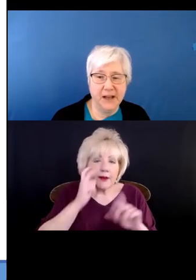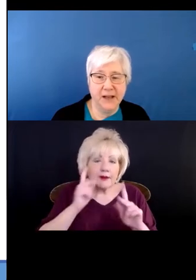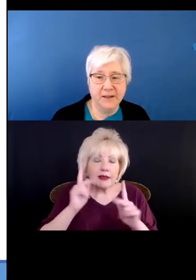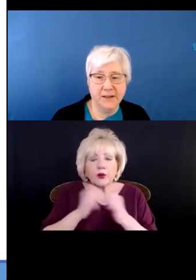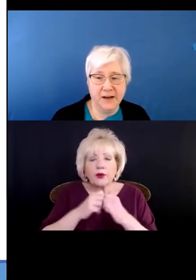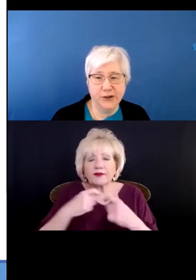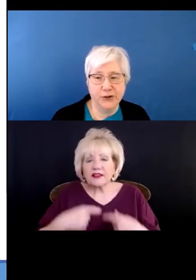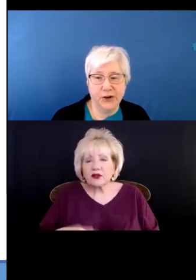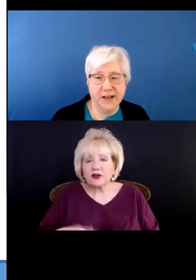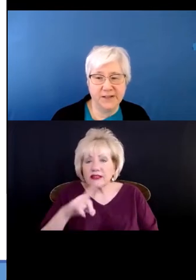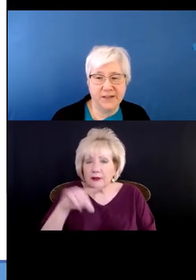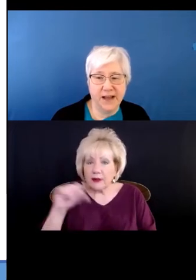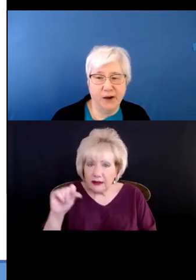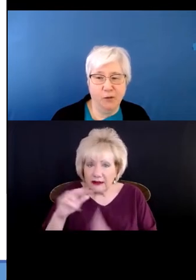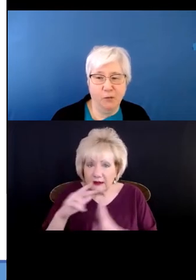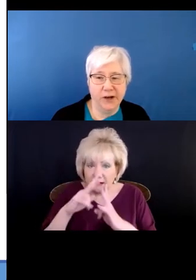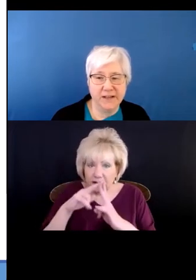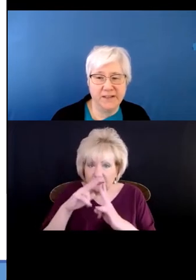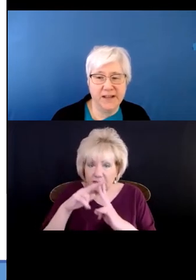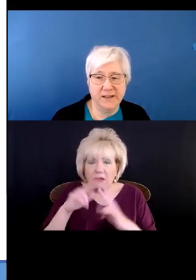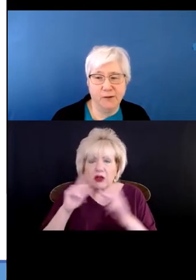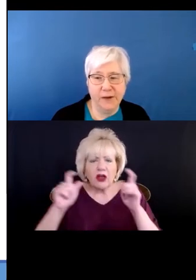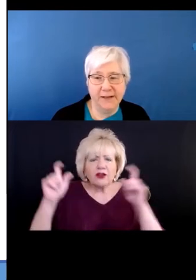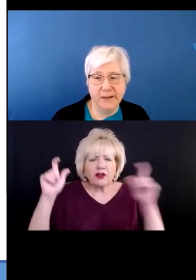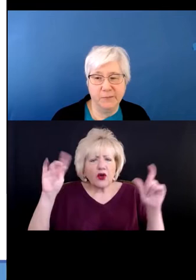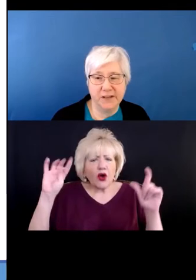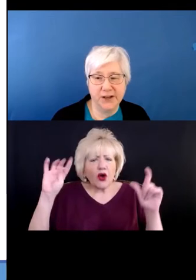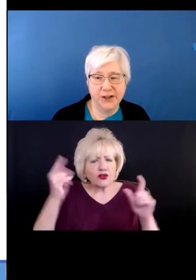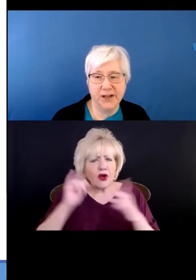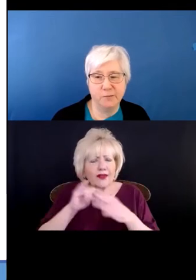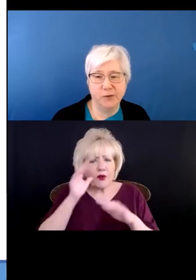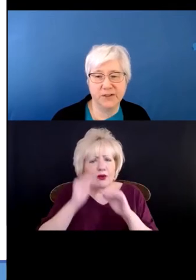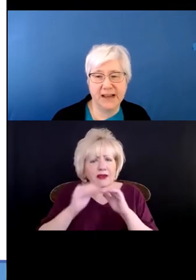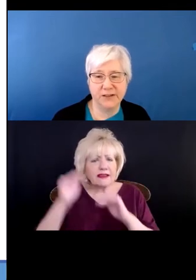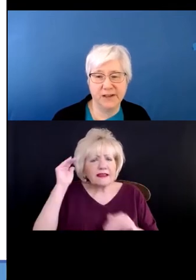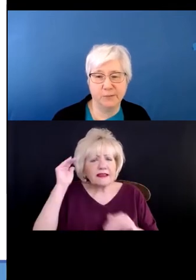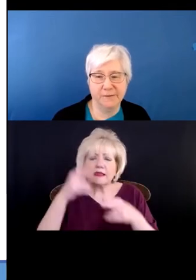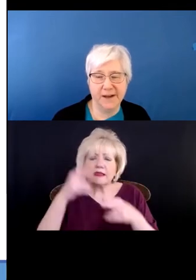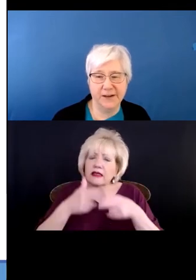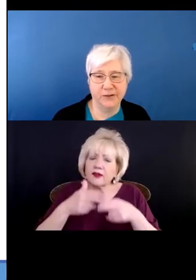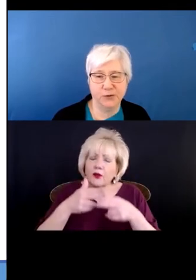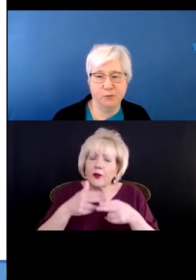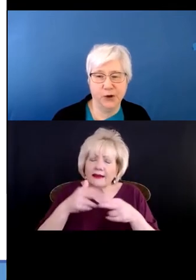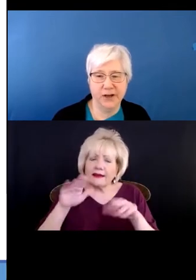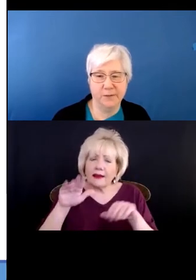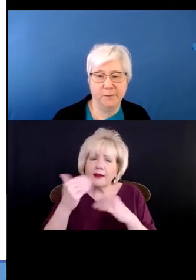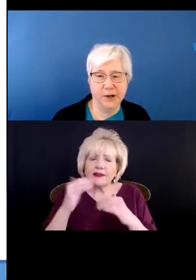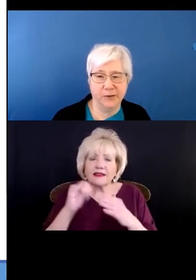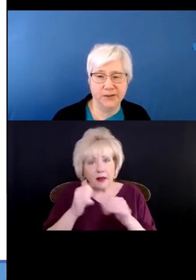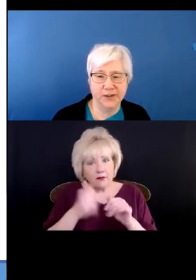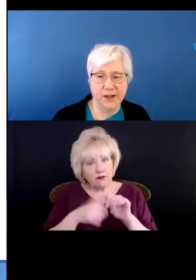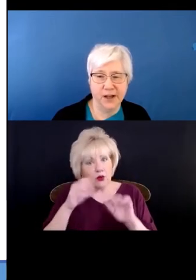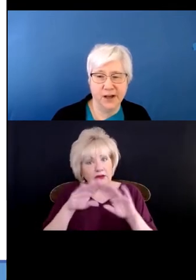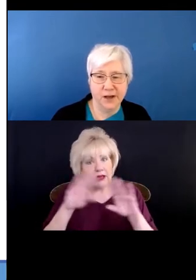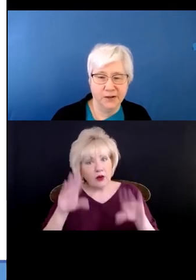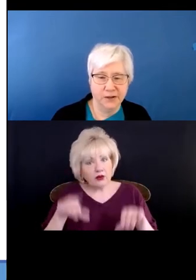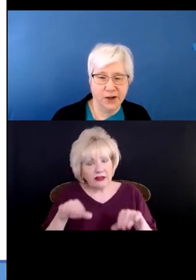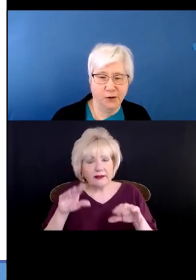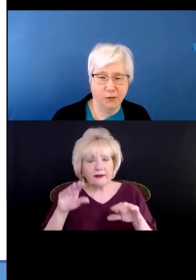to be the larger dogs that would exceed the weight limitation that most housing providers would impose.